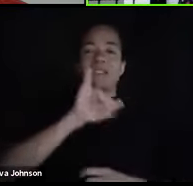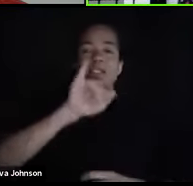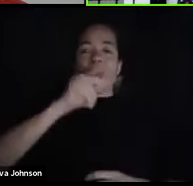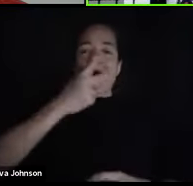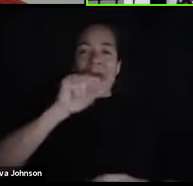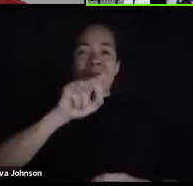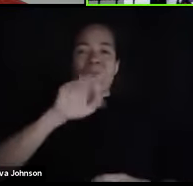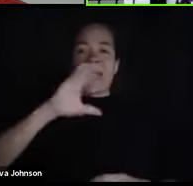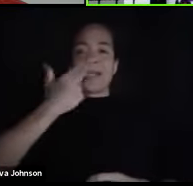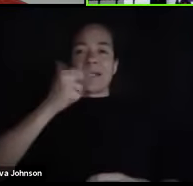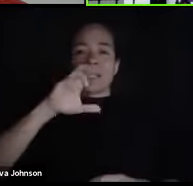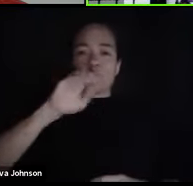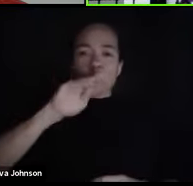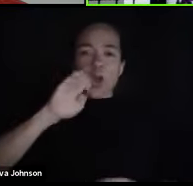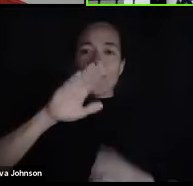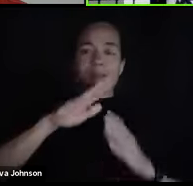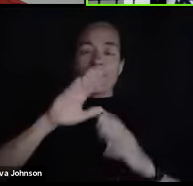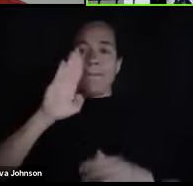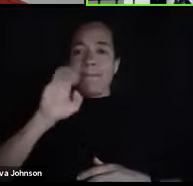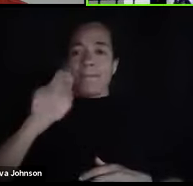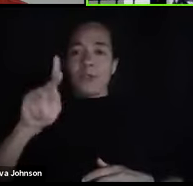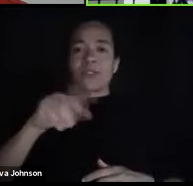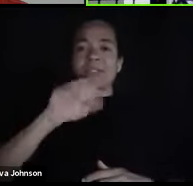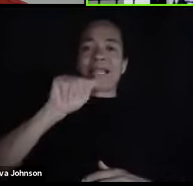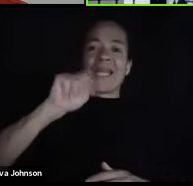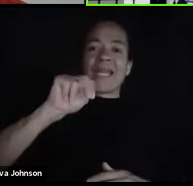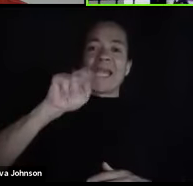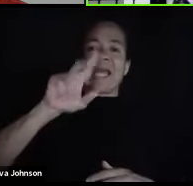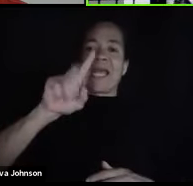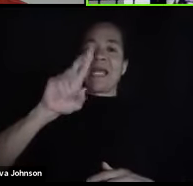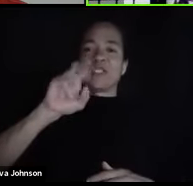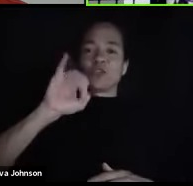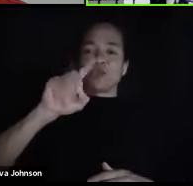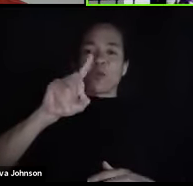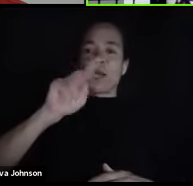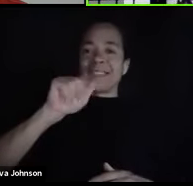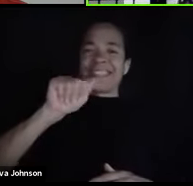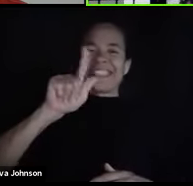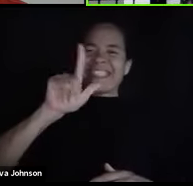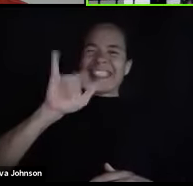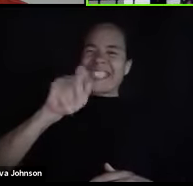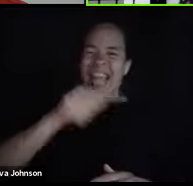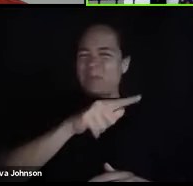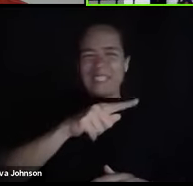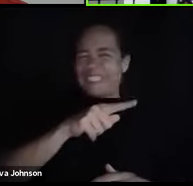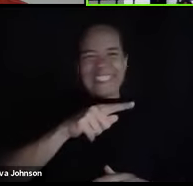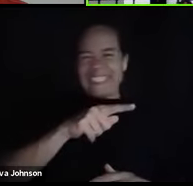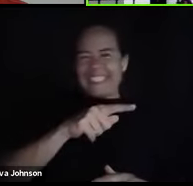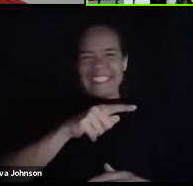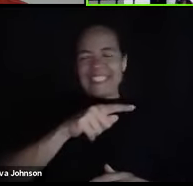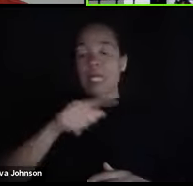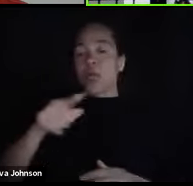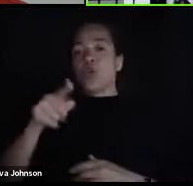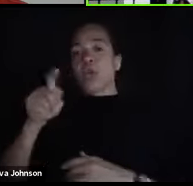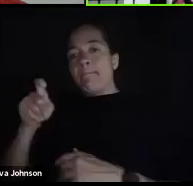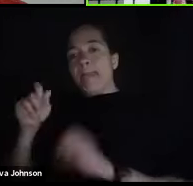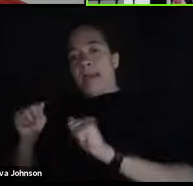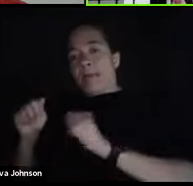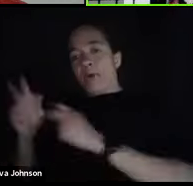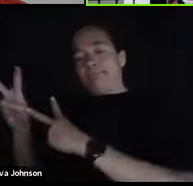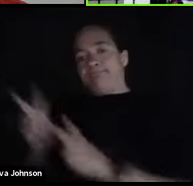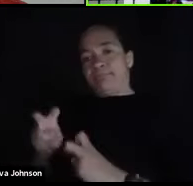Chromebooks, it leaves out Android tablets. You need something where you can download information onto a hard drive. But